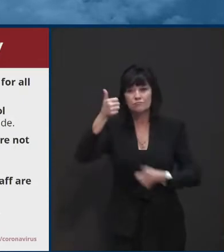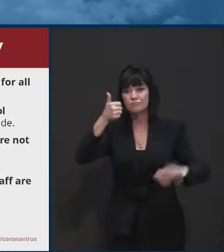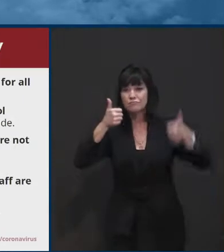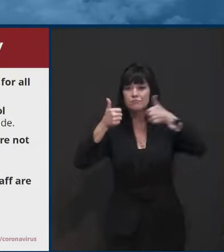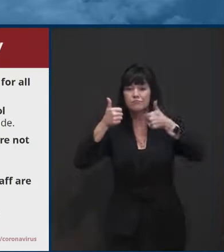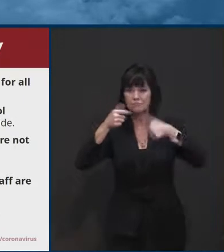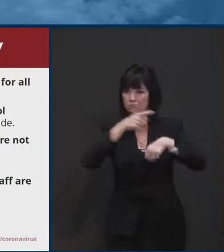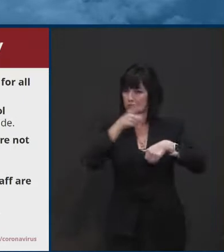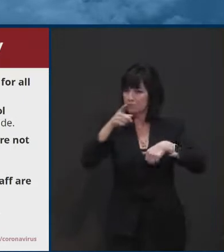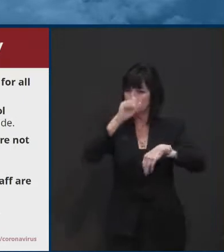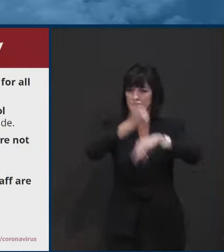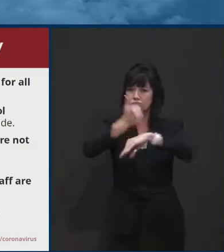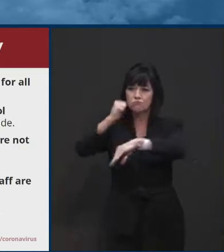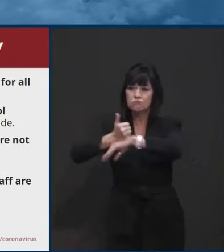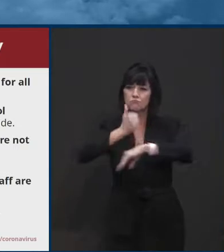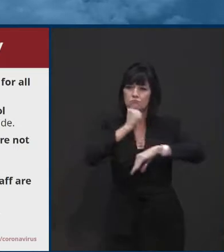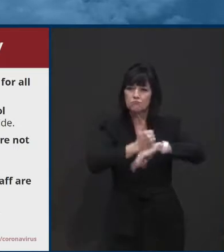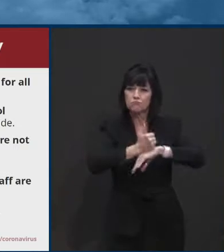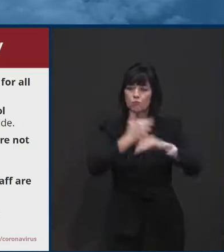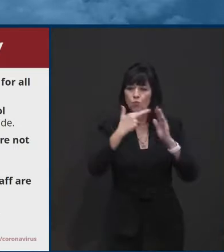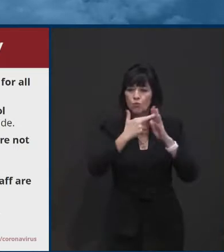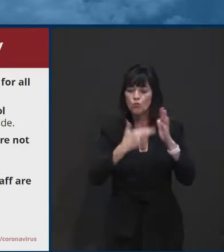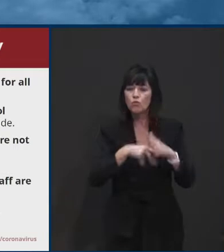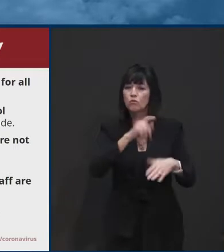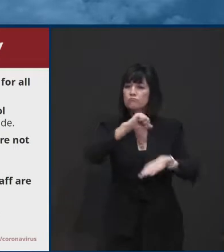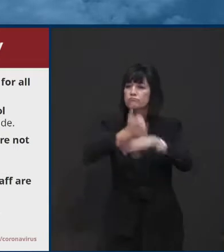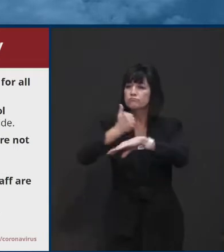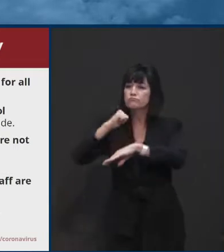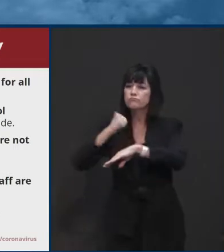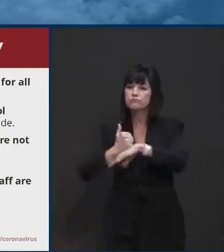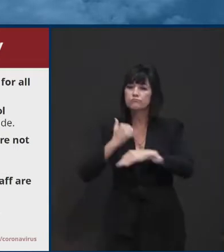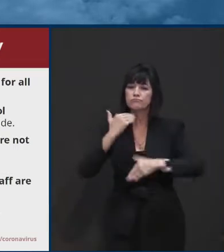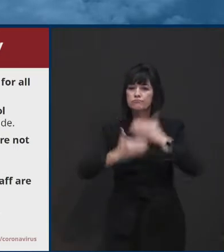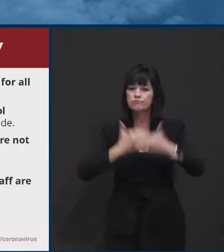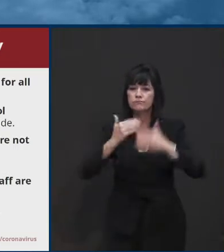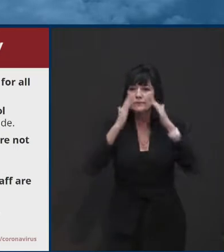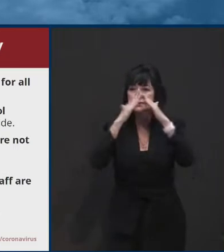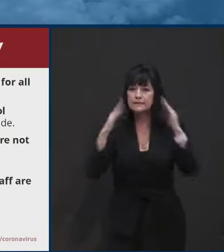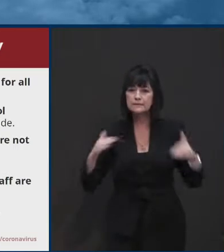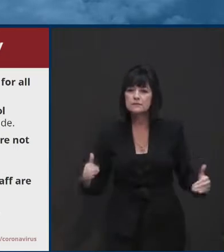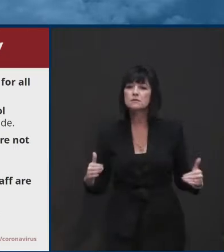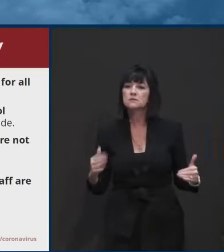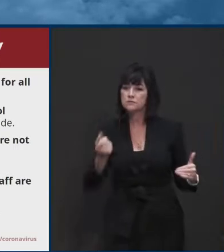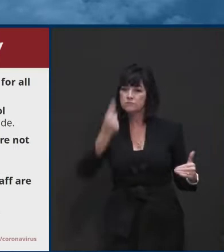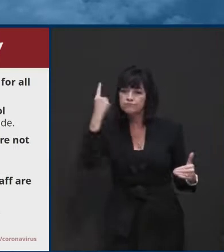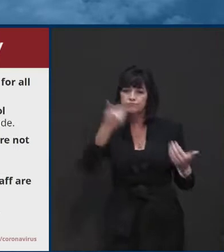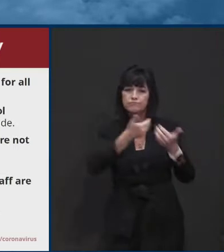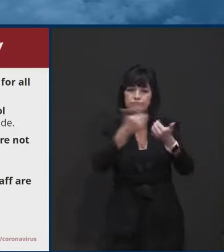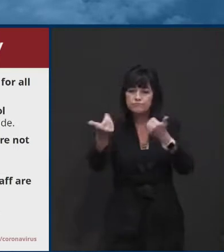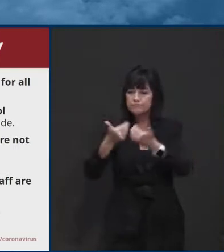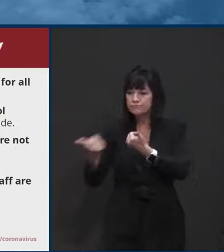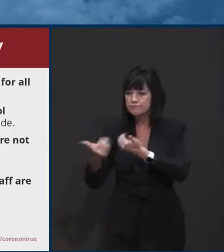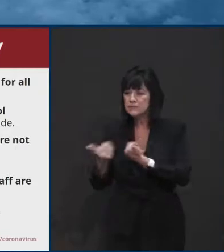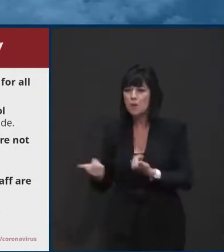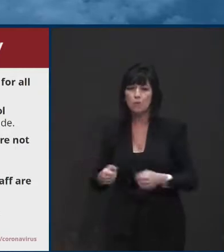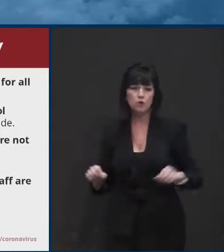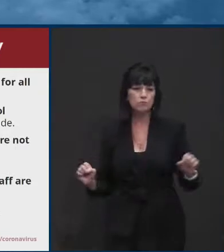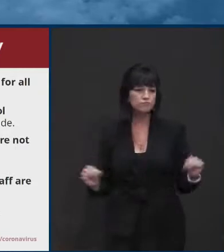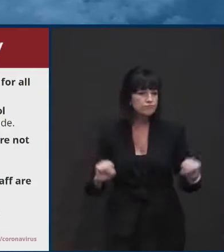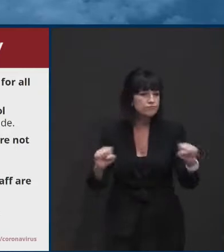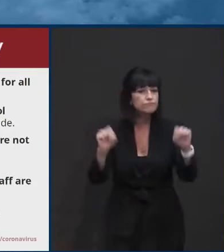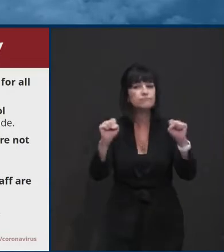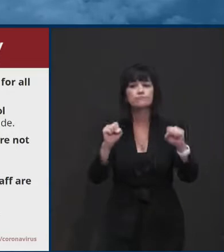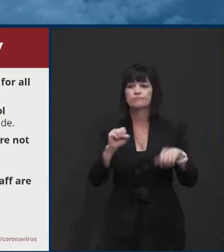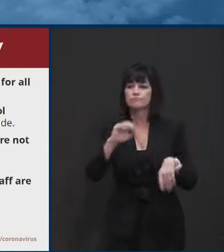So they, they end up being very controlled environments for staff and the students. And so, you know, I mentioned this all